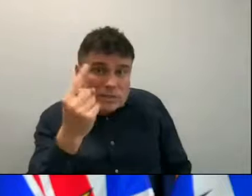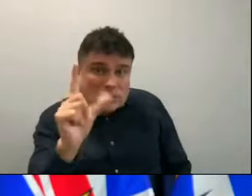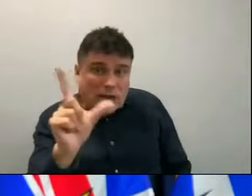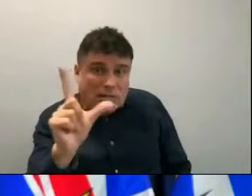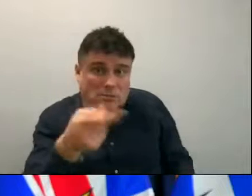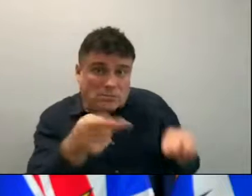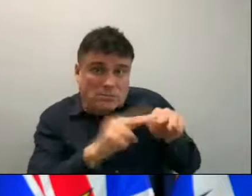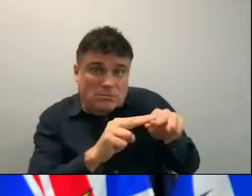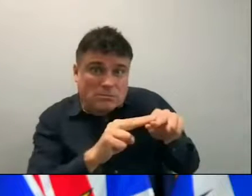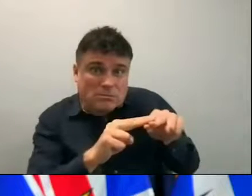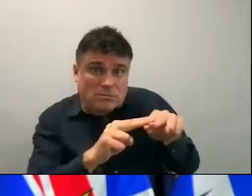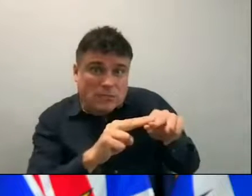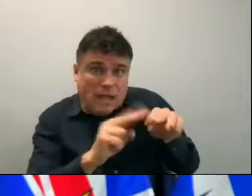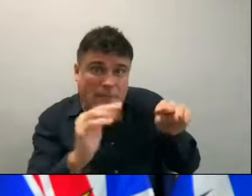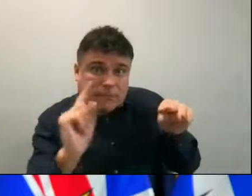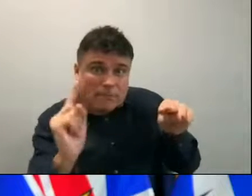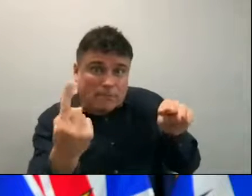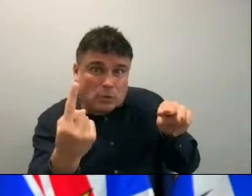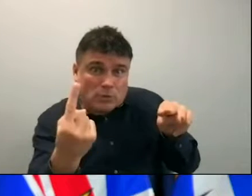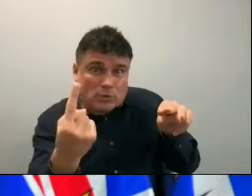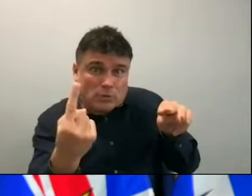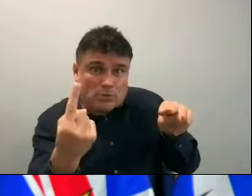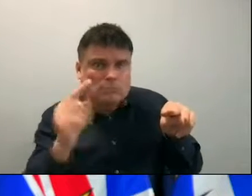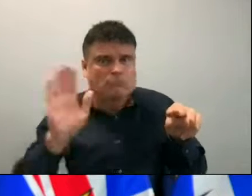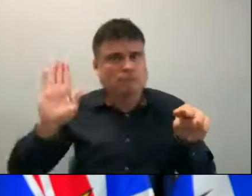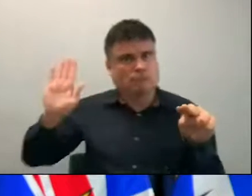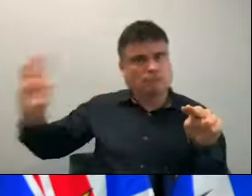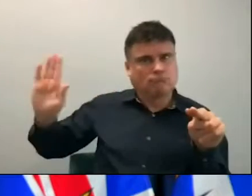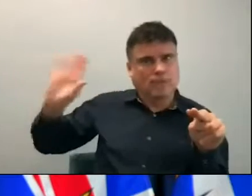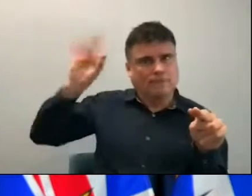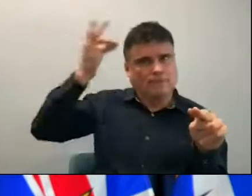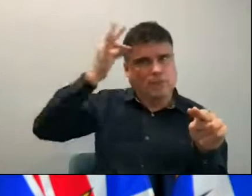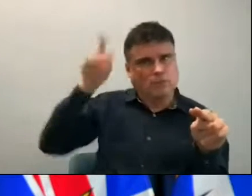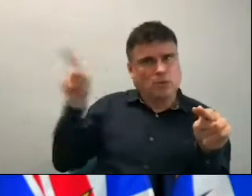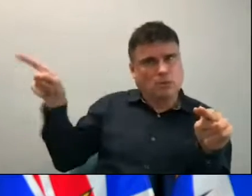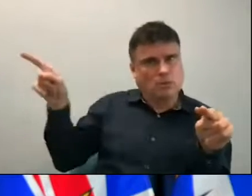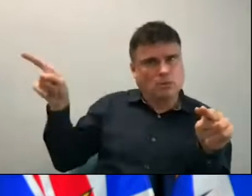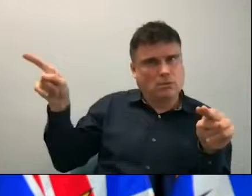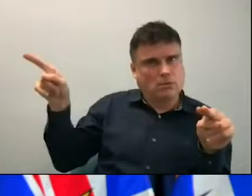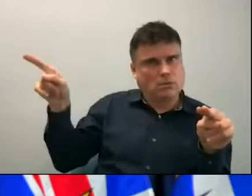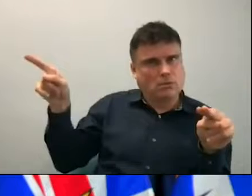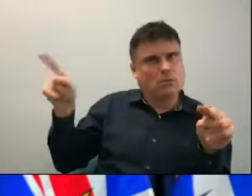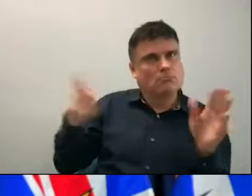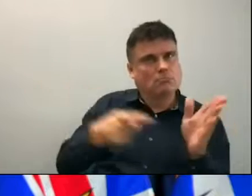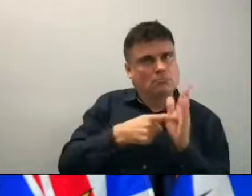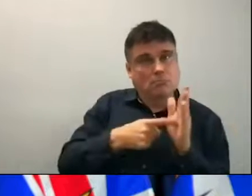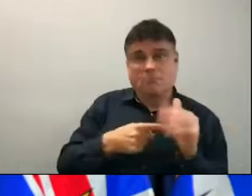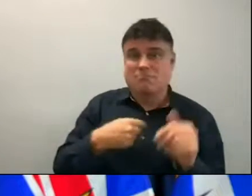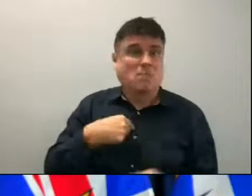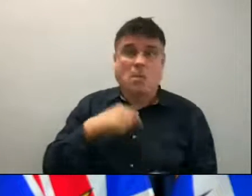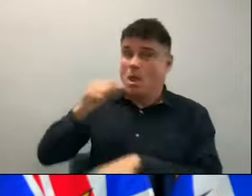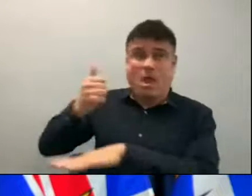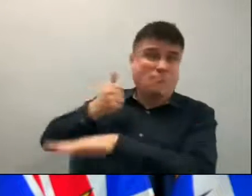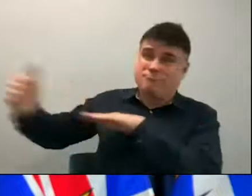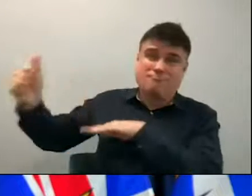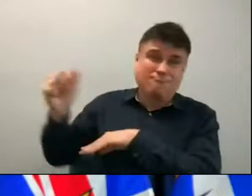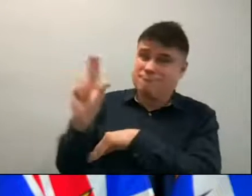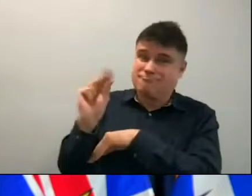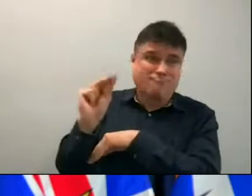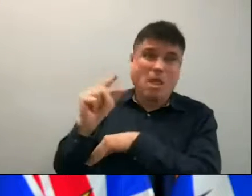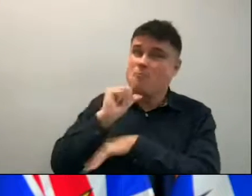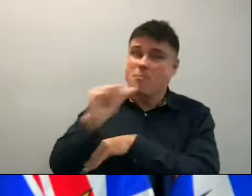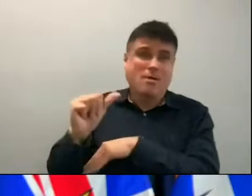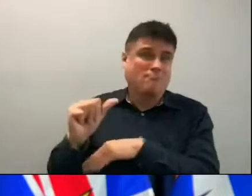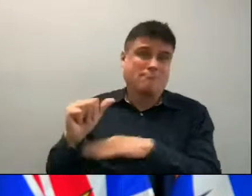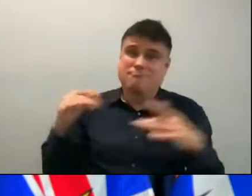1st is part of a federal mandate and I'm not passing the buck The federal government has a climate action plan as does the province